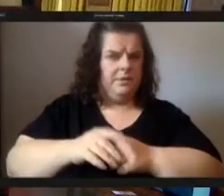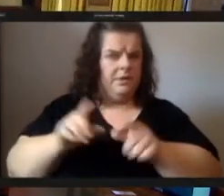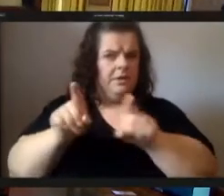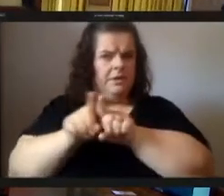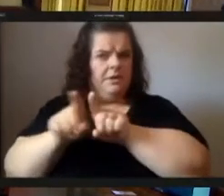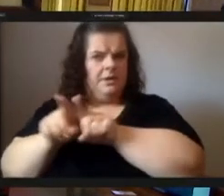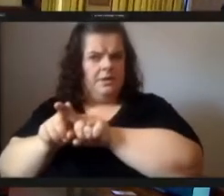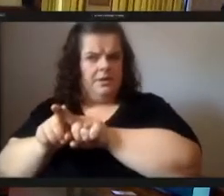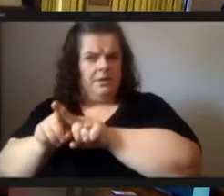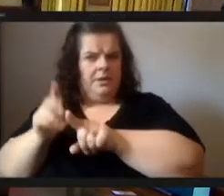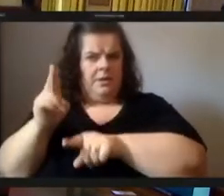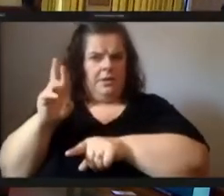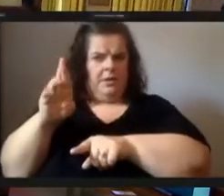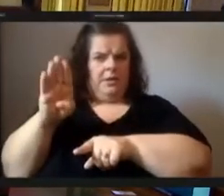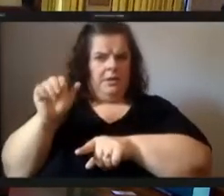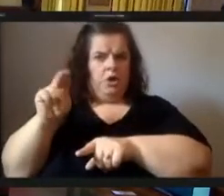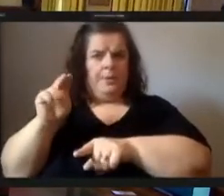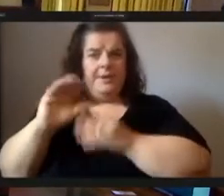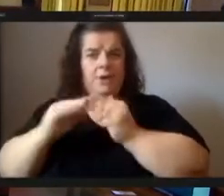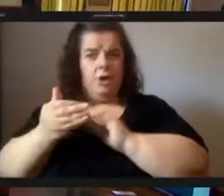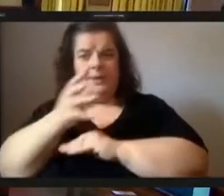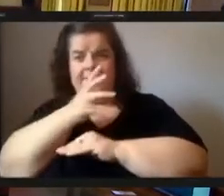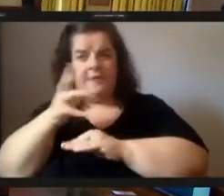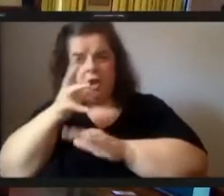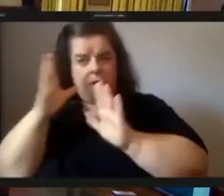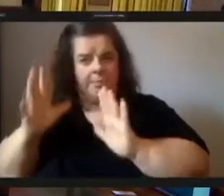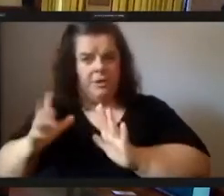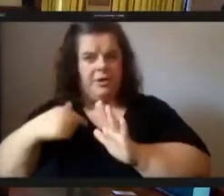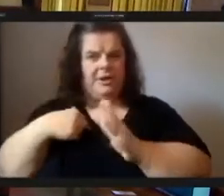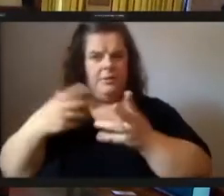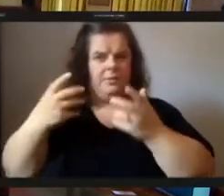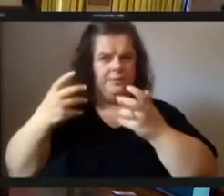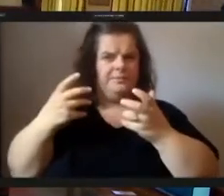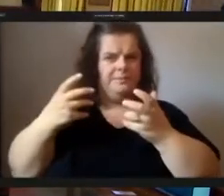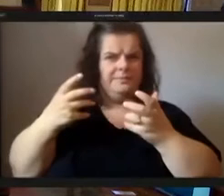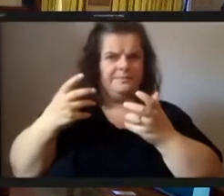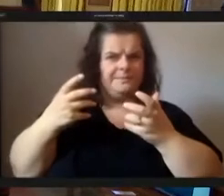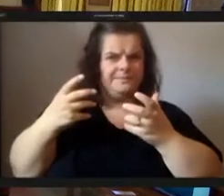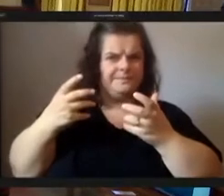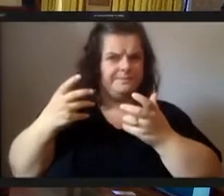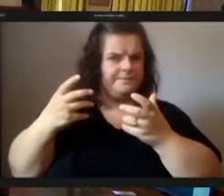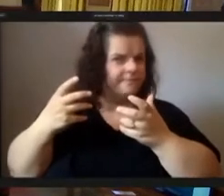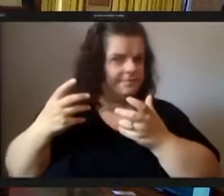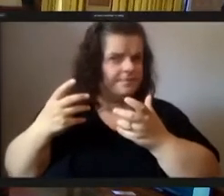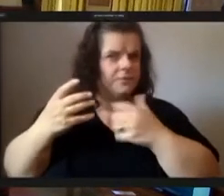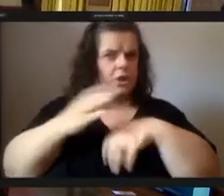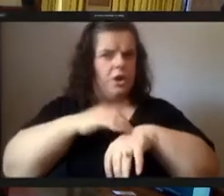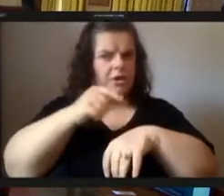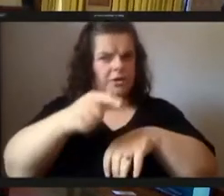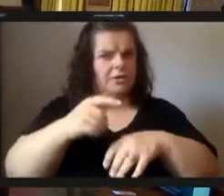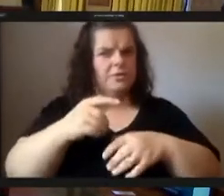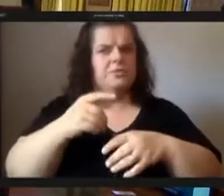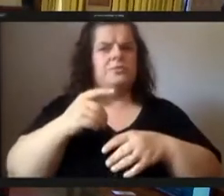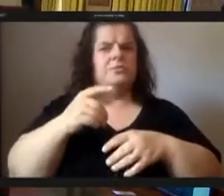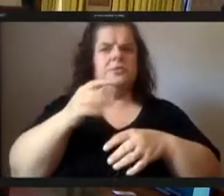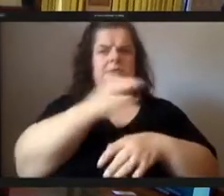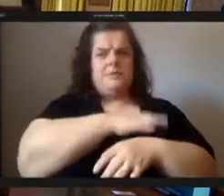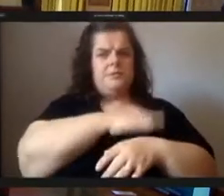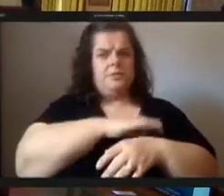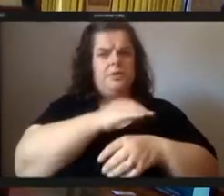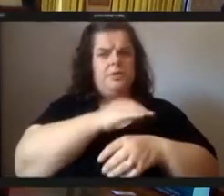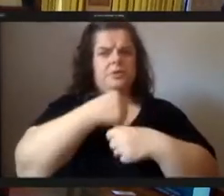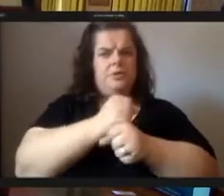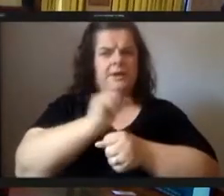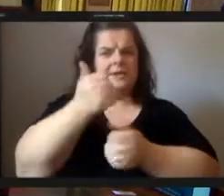i'm an urban farmer and i just want to just want to call you to be in pittsburgh to create a 10 million pittsburgh 10 million dollars